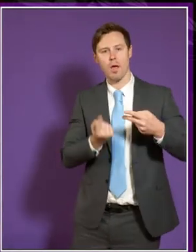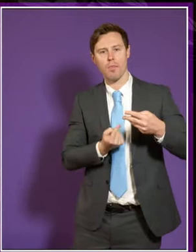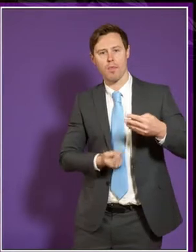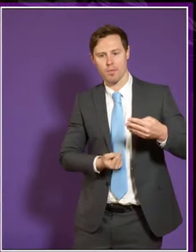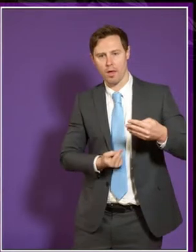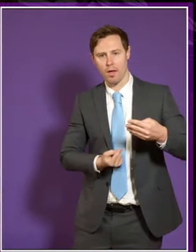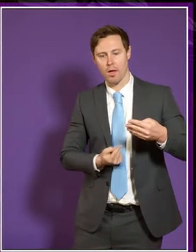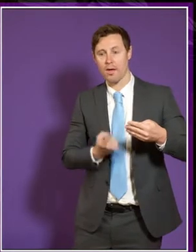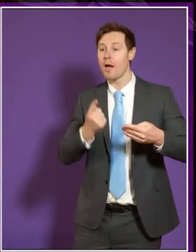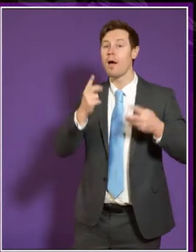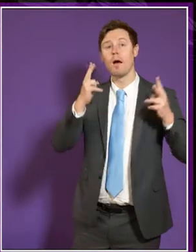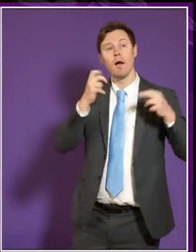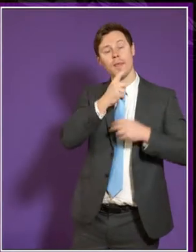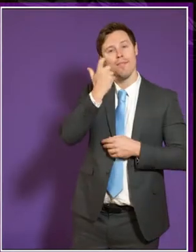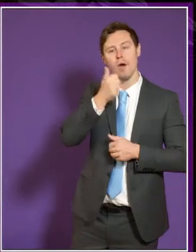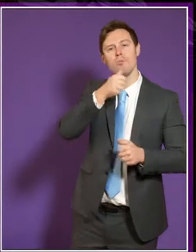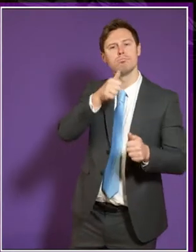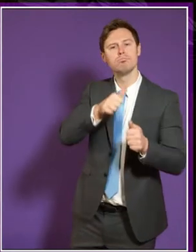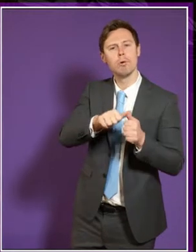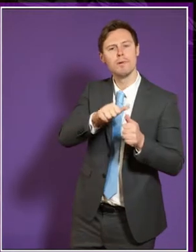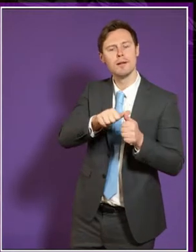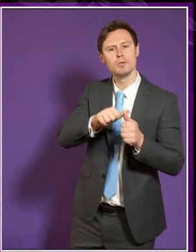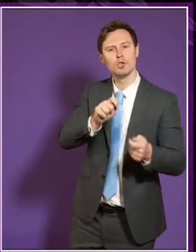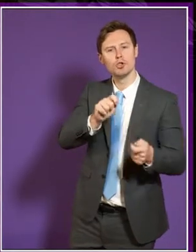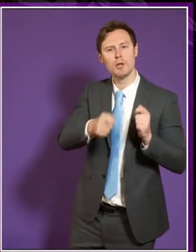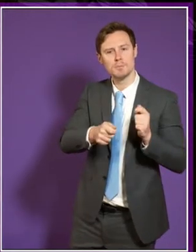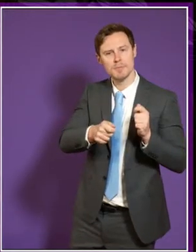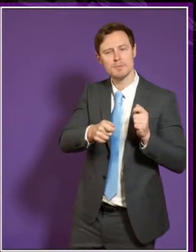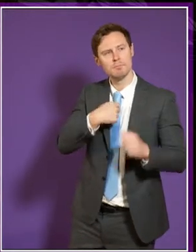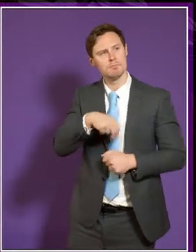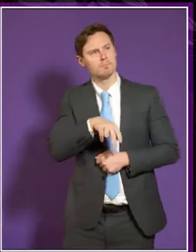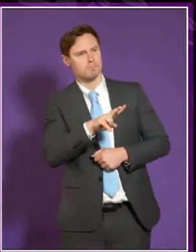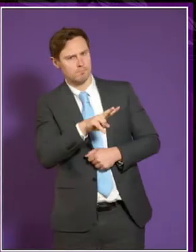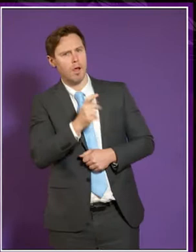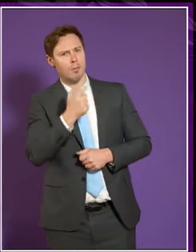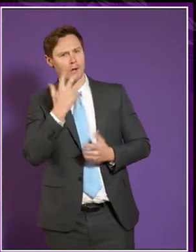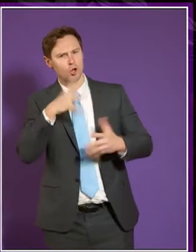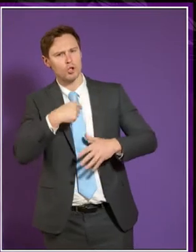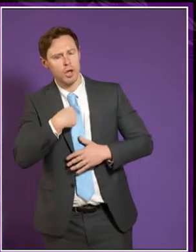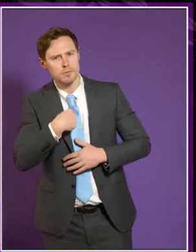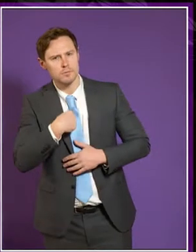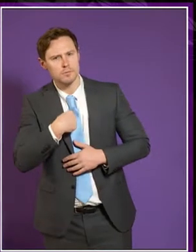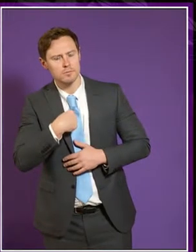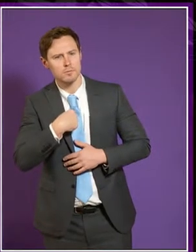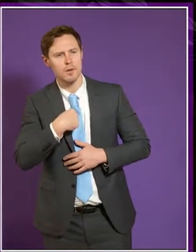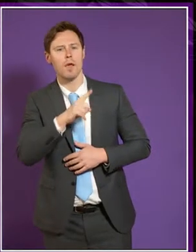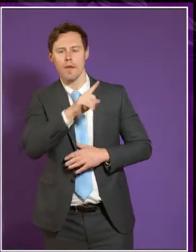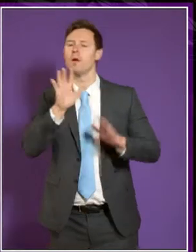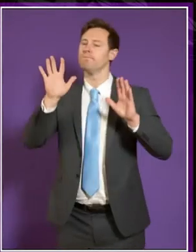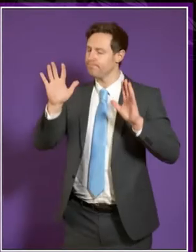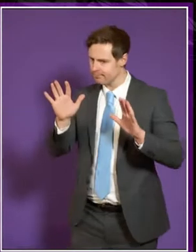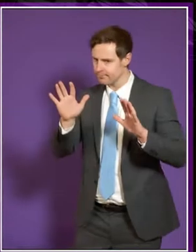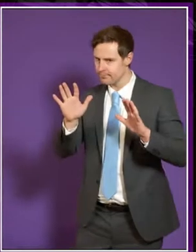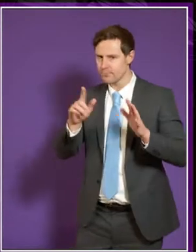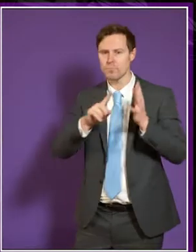an appropriate adjustment. And the use of that language gives me some concern. And they've pushed back to say that it should